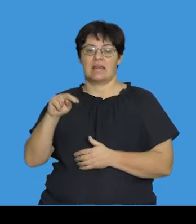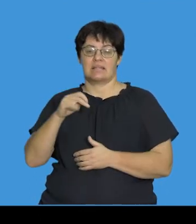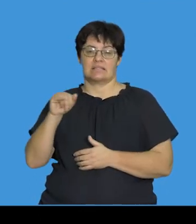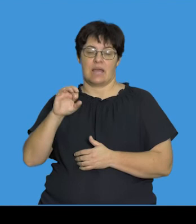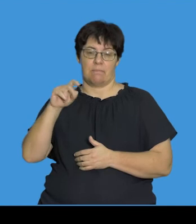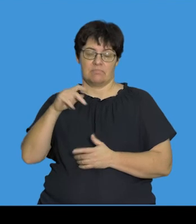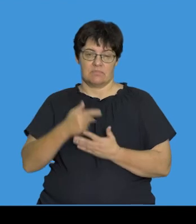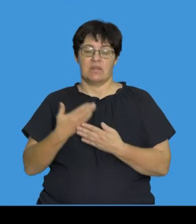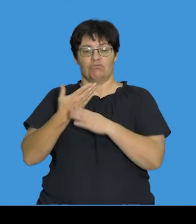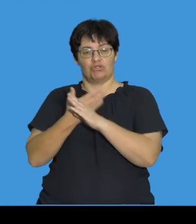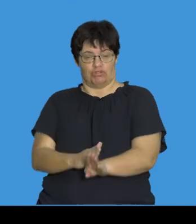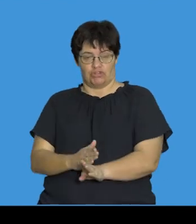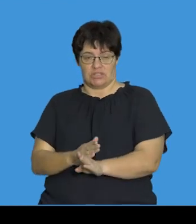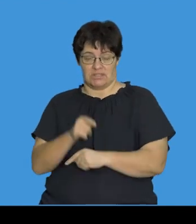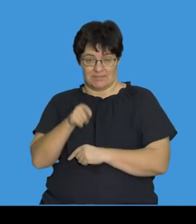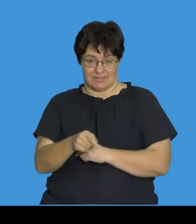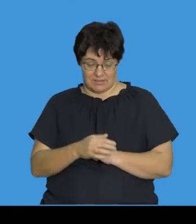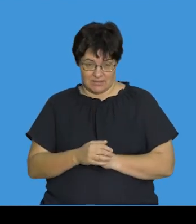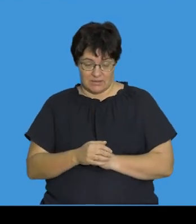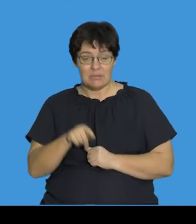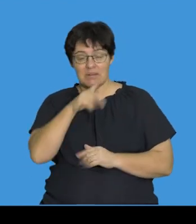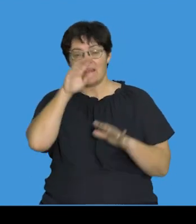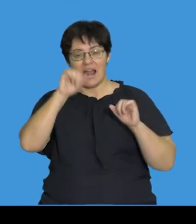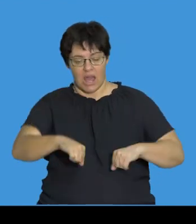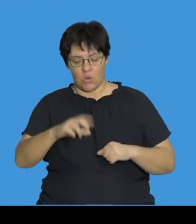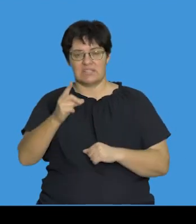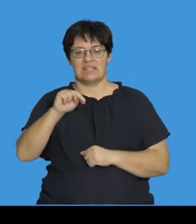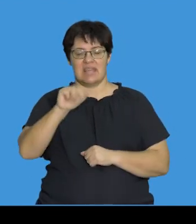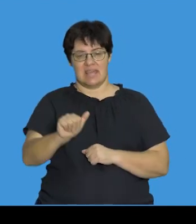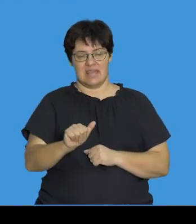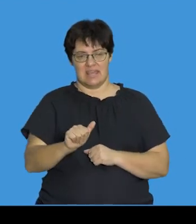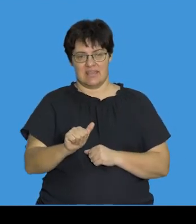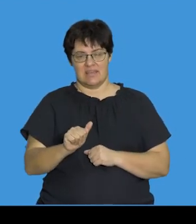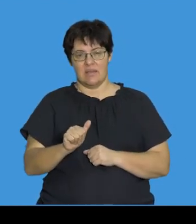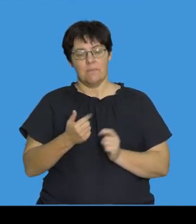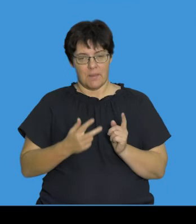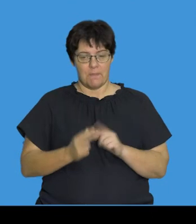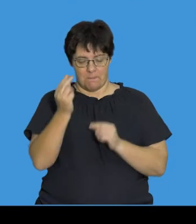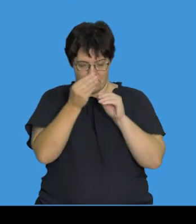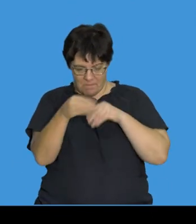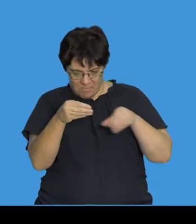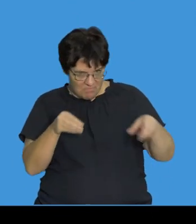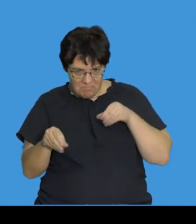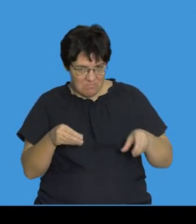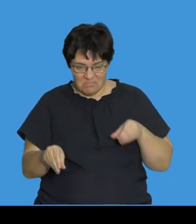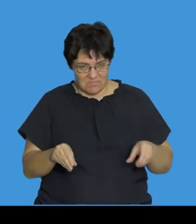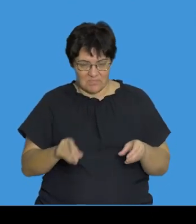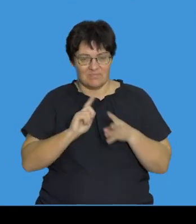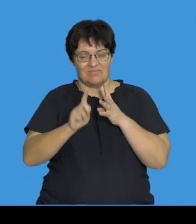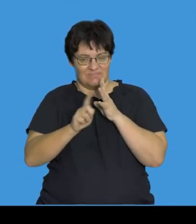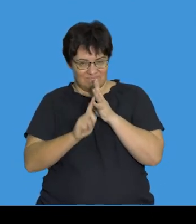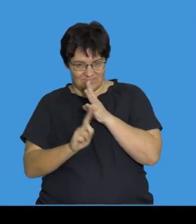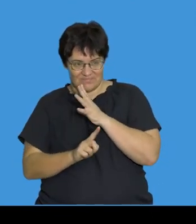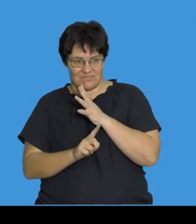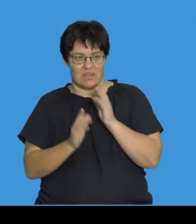enzymes called restriction enzymes. And this allows for the DNA to be cut up into several